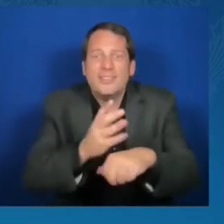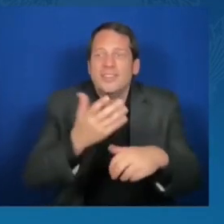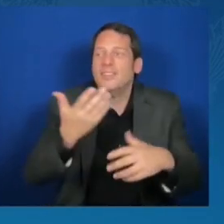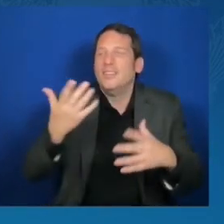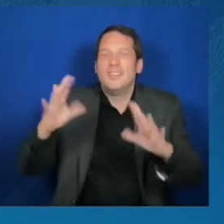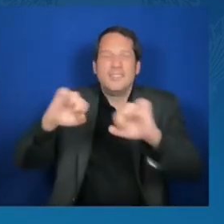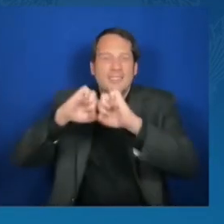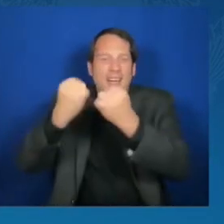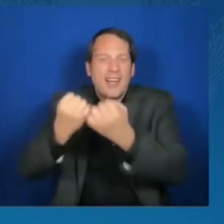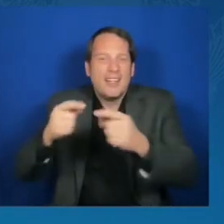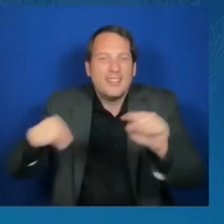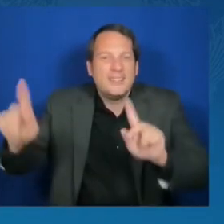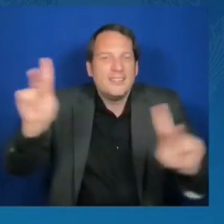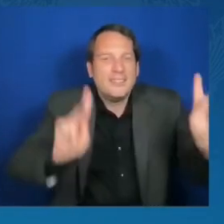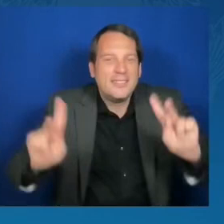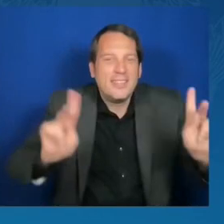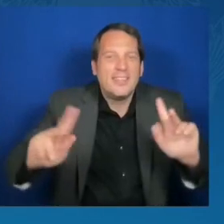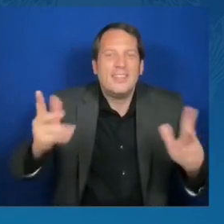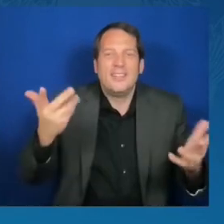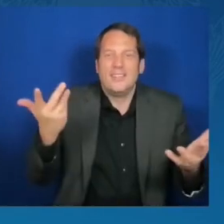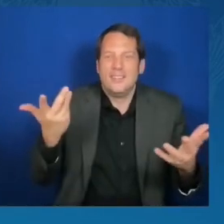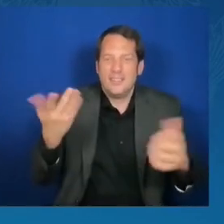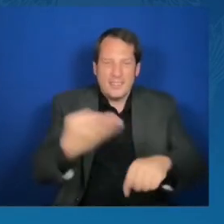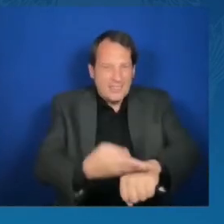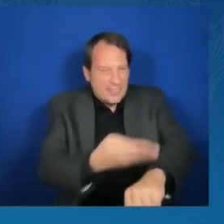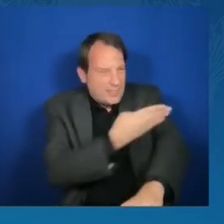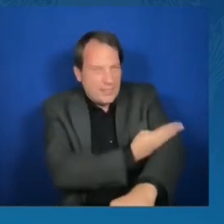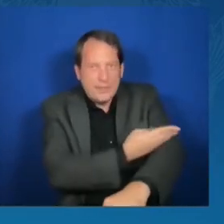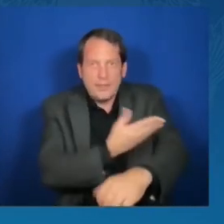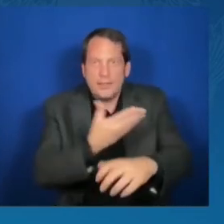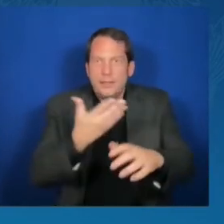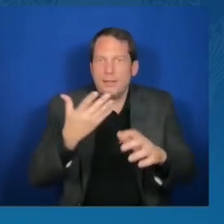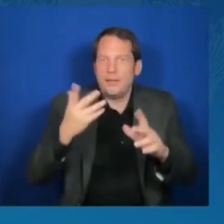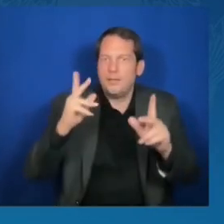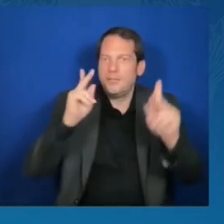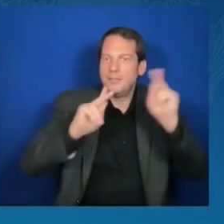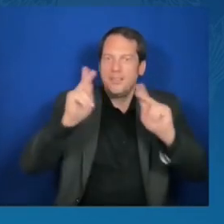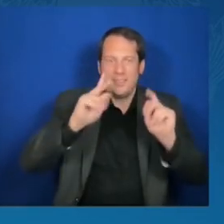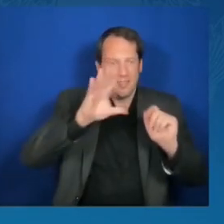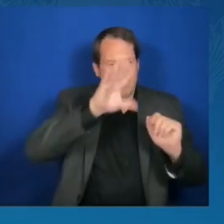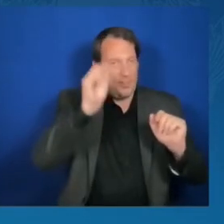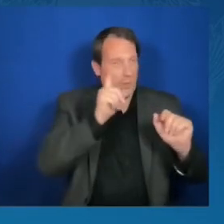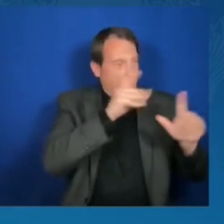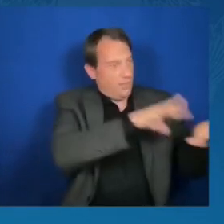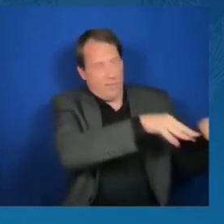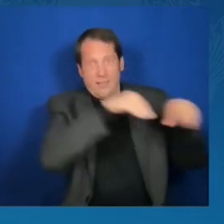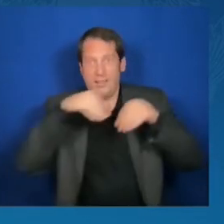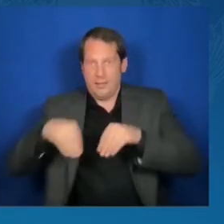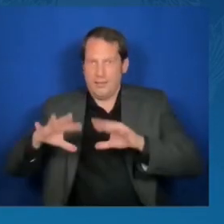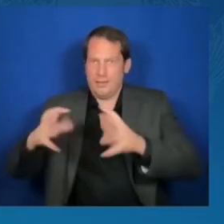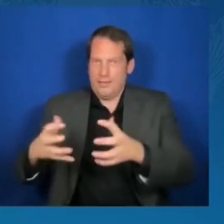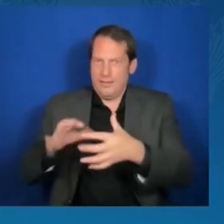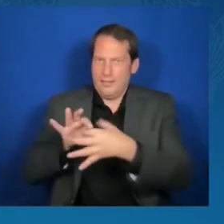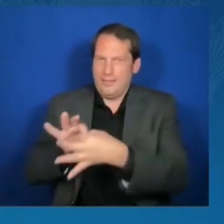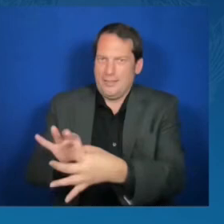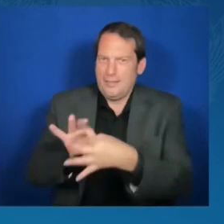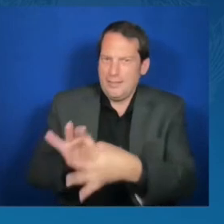enslaved people, and the nearly 2 million African immigrants who maintain extraordinary close ties to their home countries.